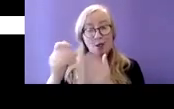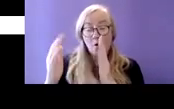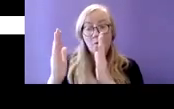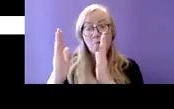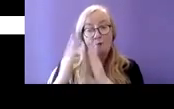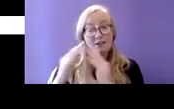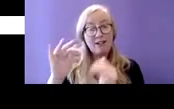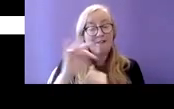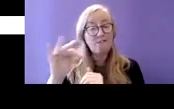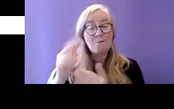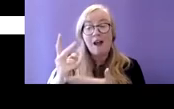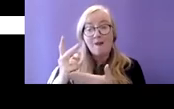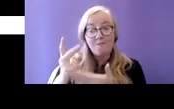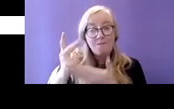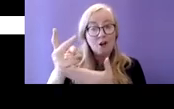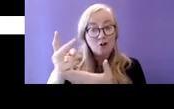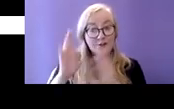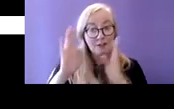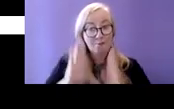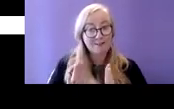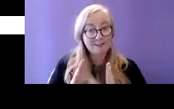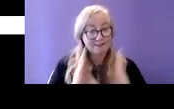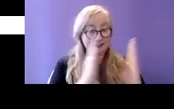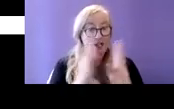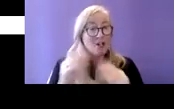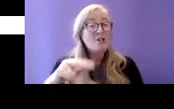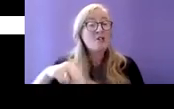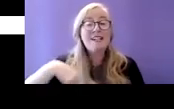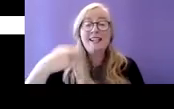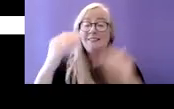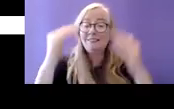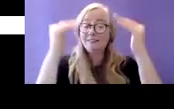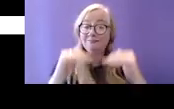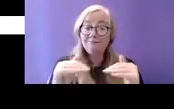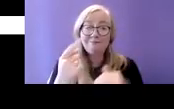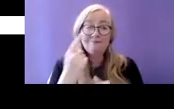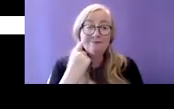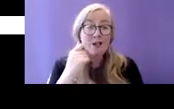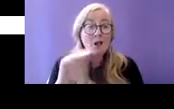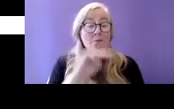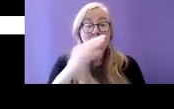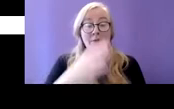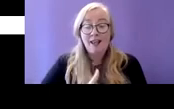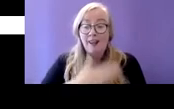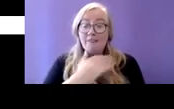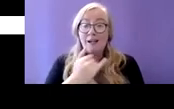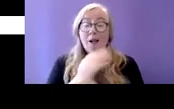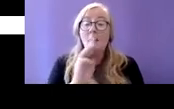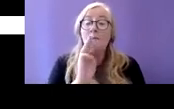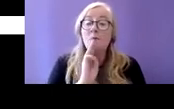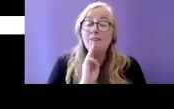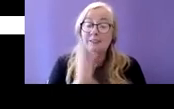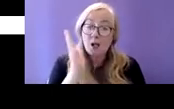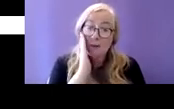next we consider the share of persons with disabilities living in private accommodation who are living alone as compared to